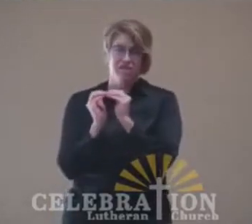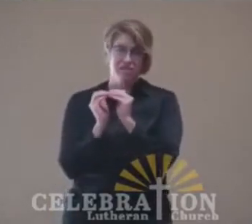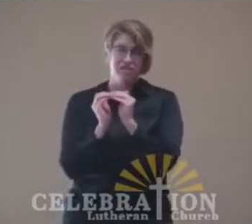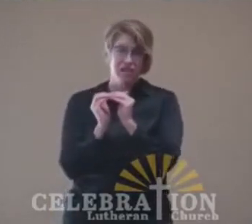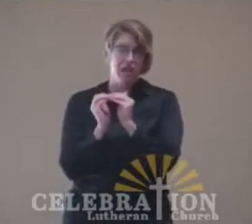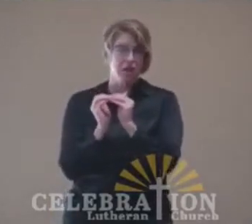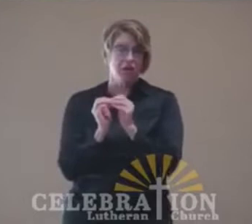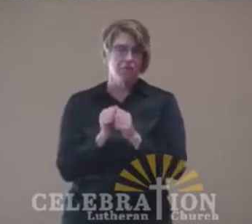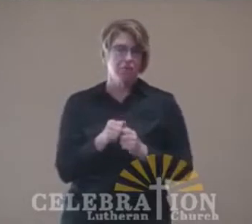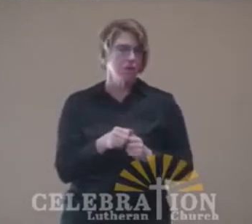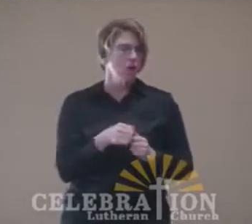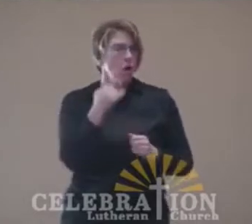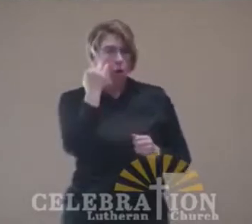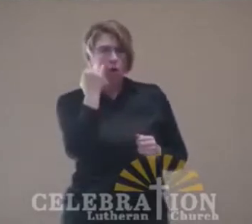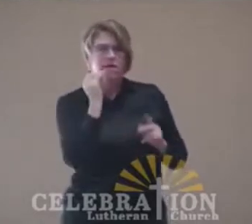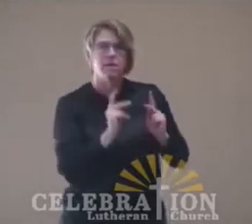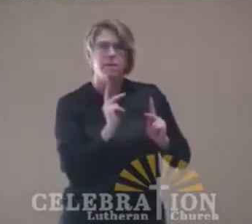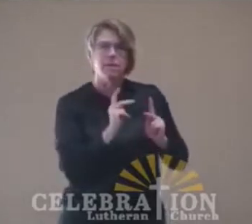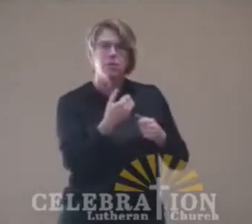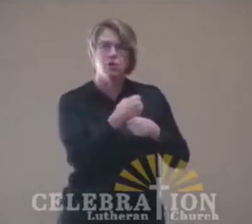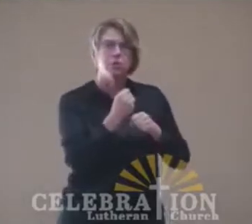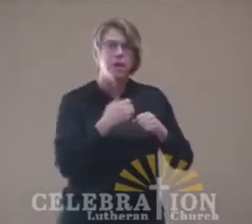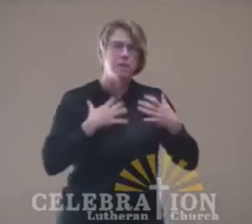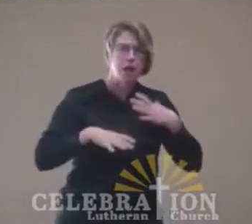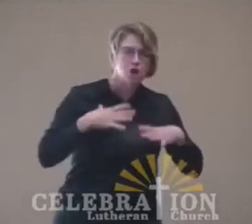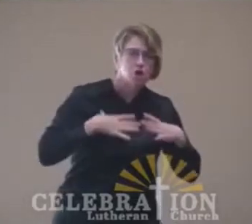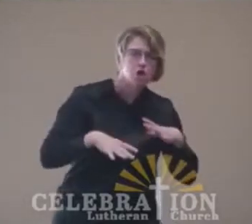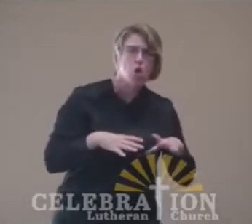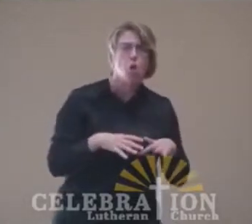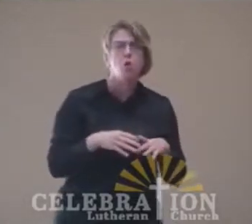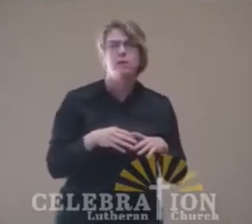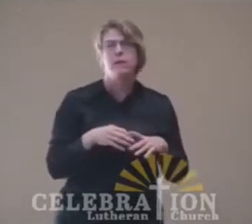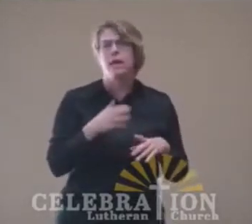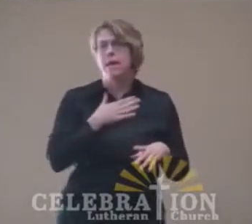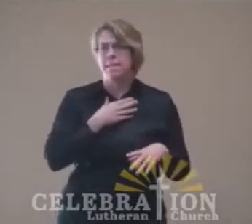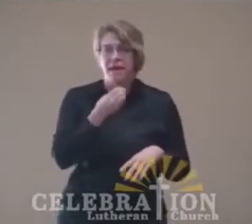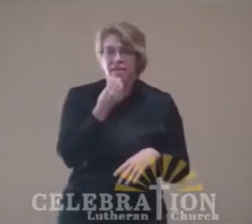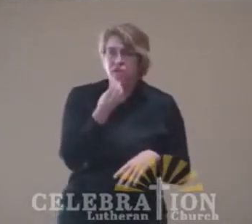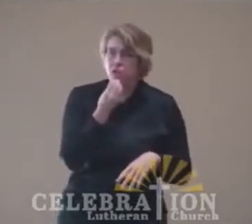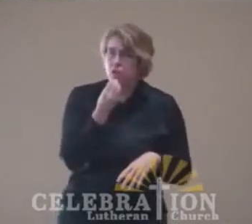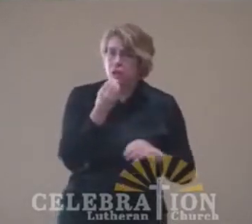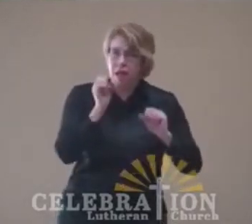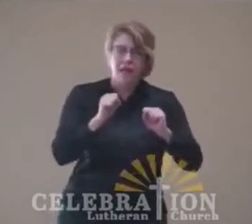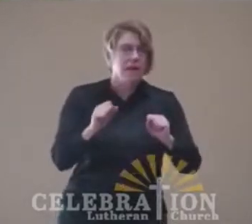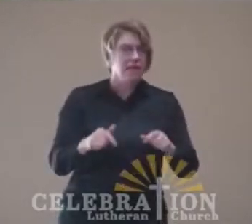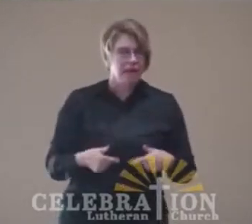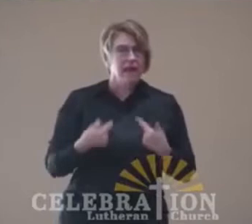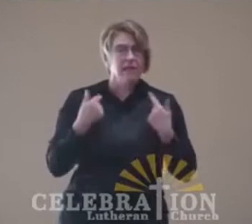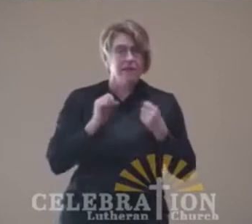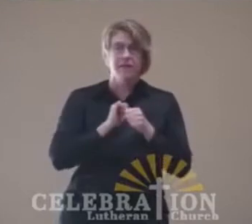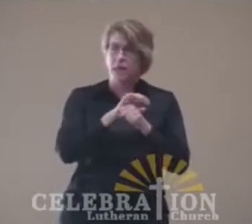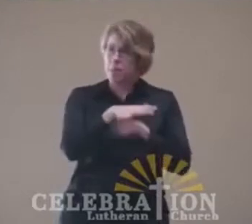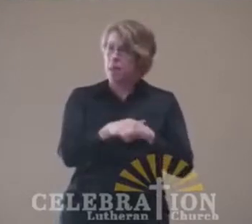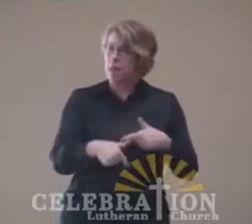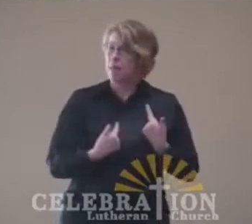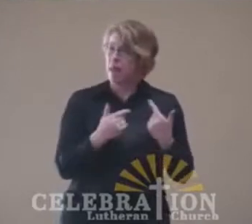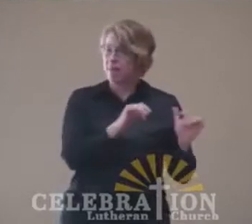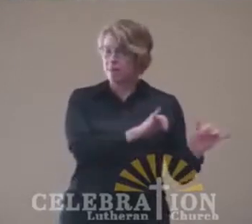Are the people who make my clothes and get the food to my table able to live an abundant life too?